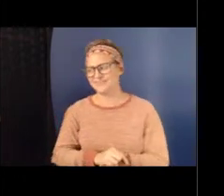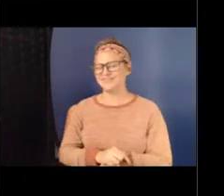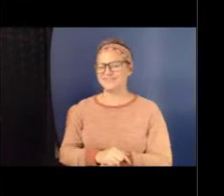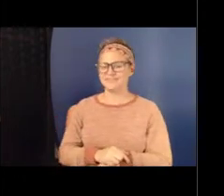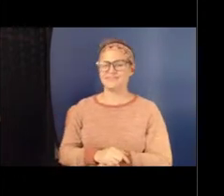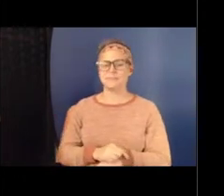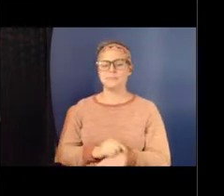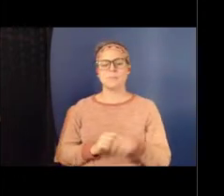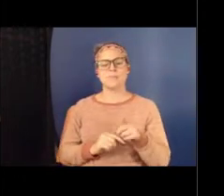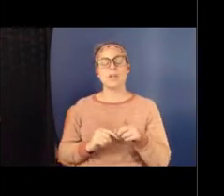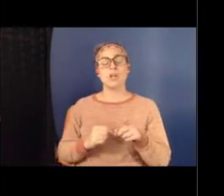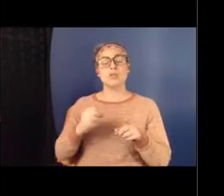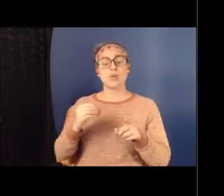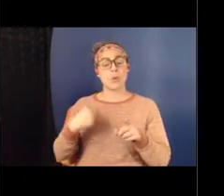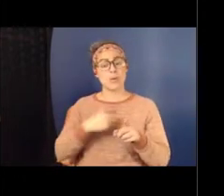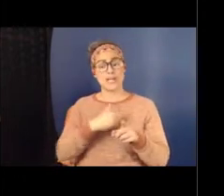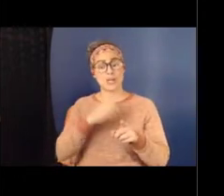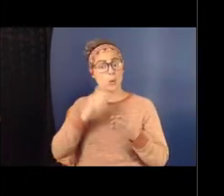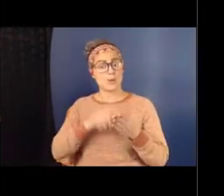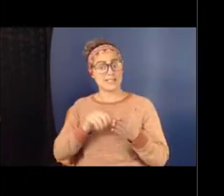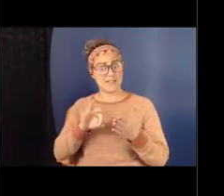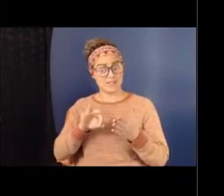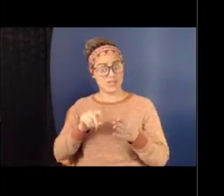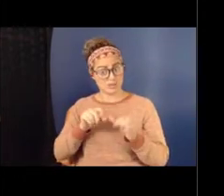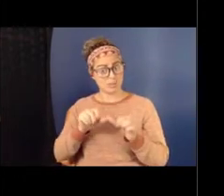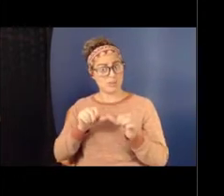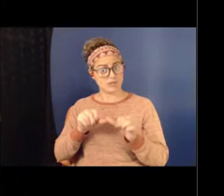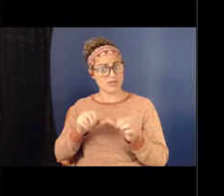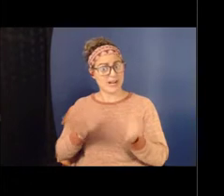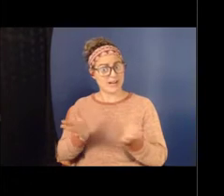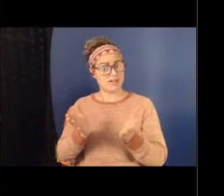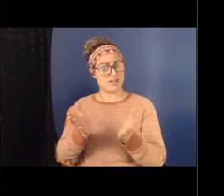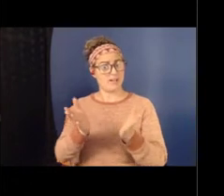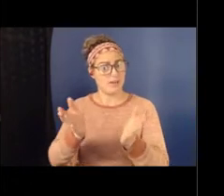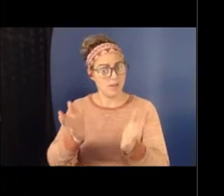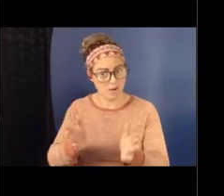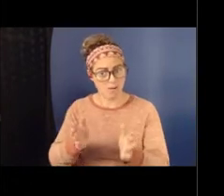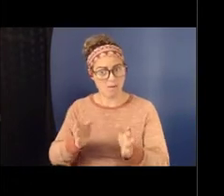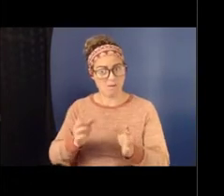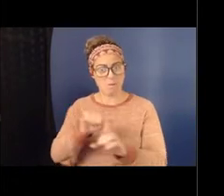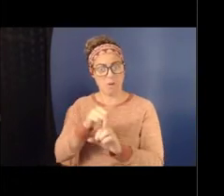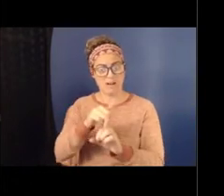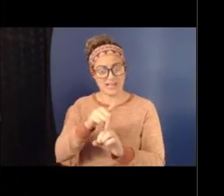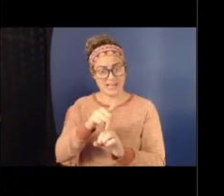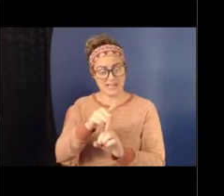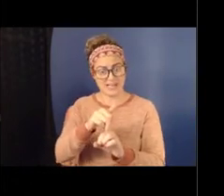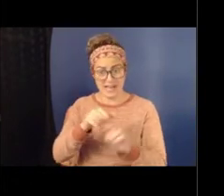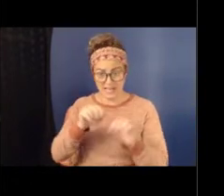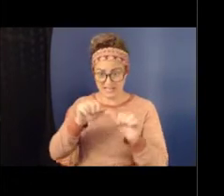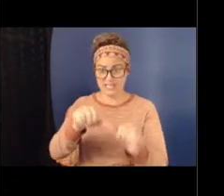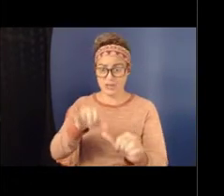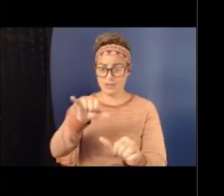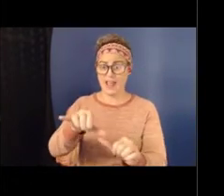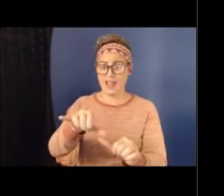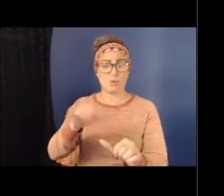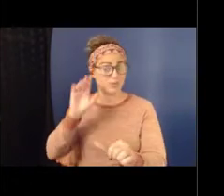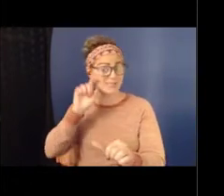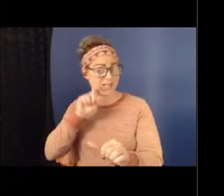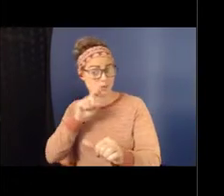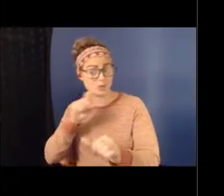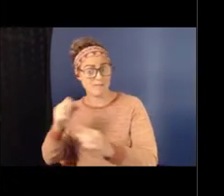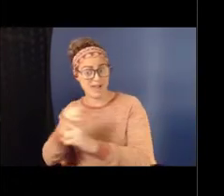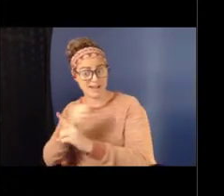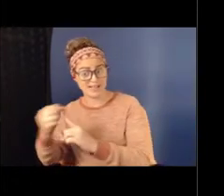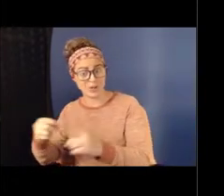perpetrate bullying, we know that the perpetration of homophobic name-calling and then sexual violence occurs. But